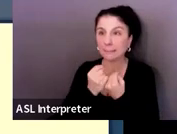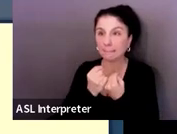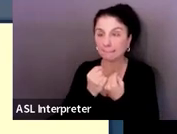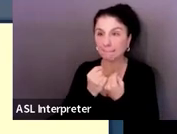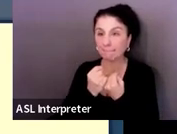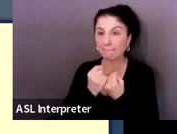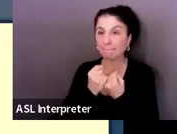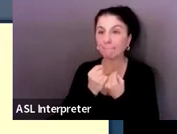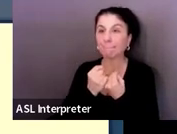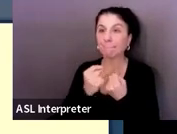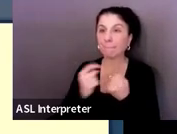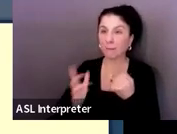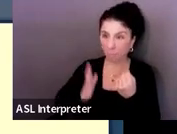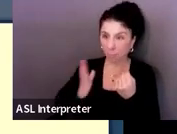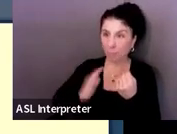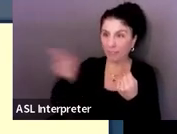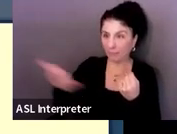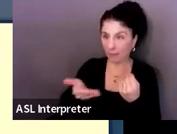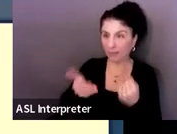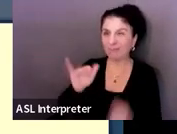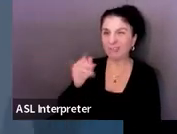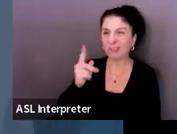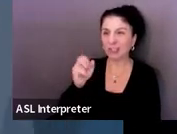be invited as Jennifer went over.